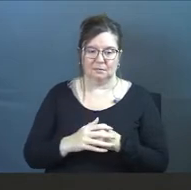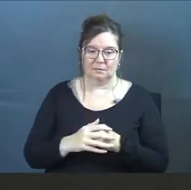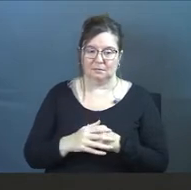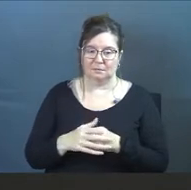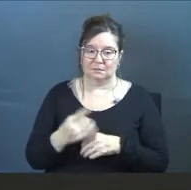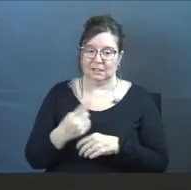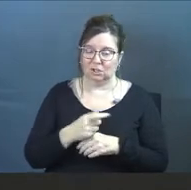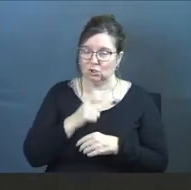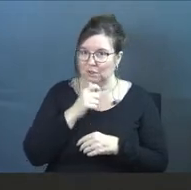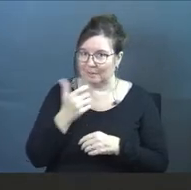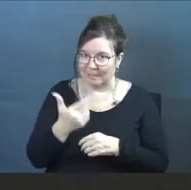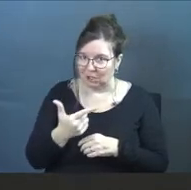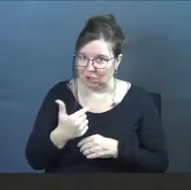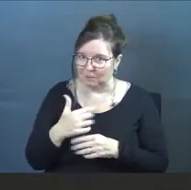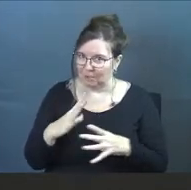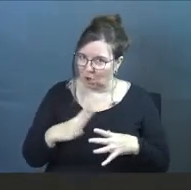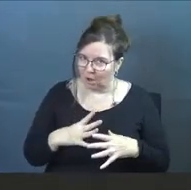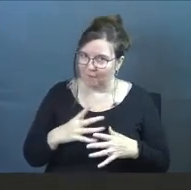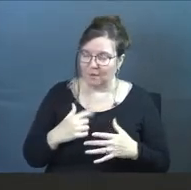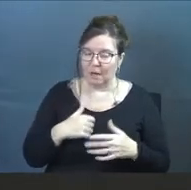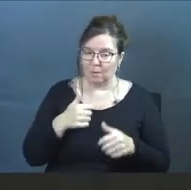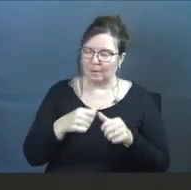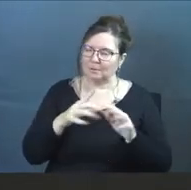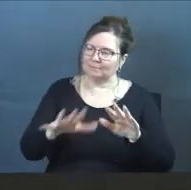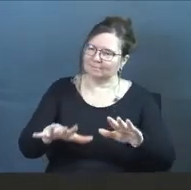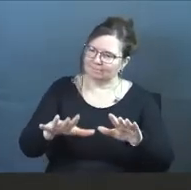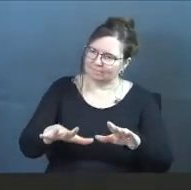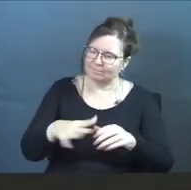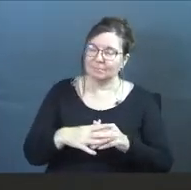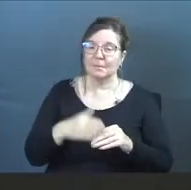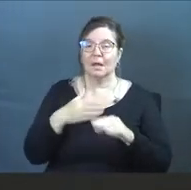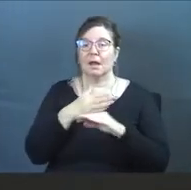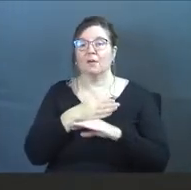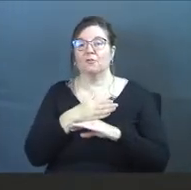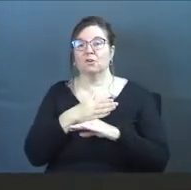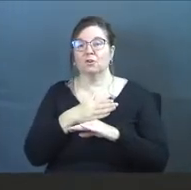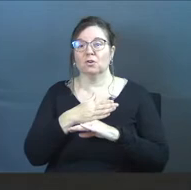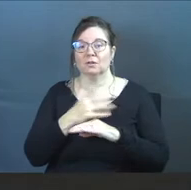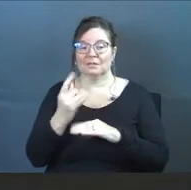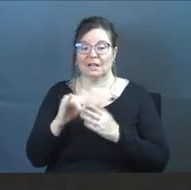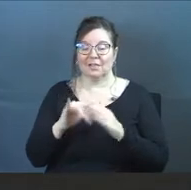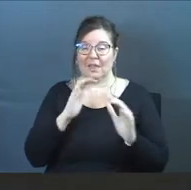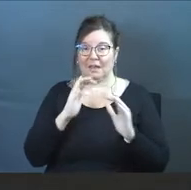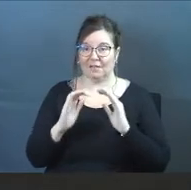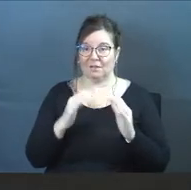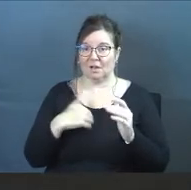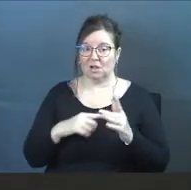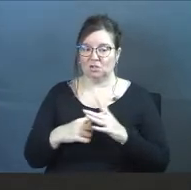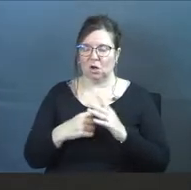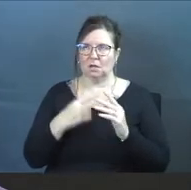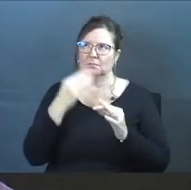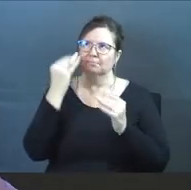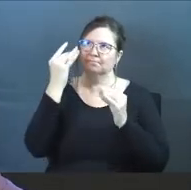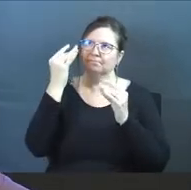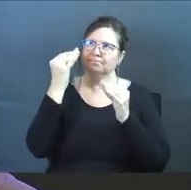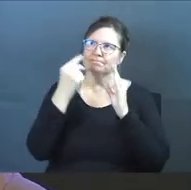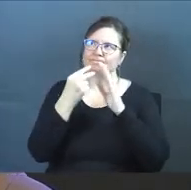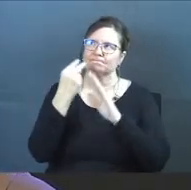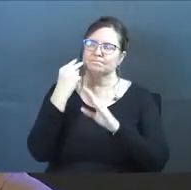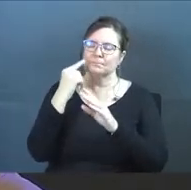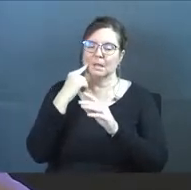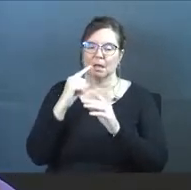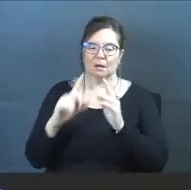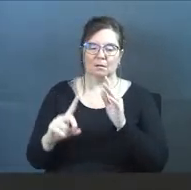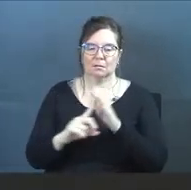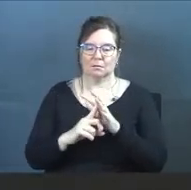Daisy, you shouldn't have to be here. And I remember him just telling me to slow down. And after just that conversation, I started reflecting. And I